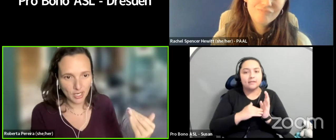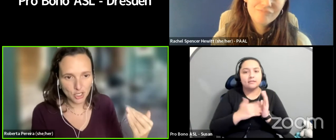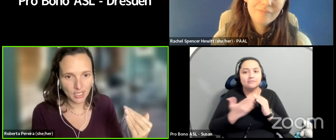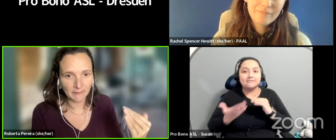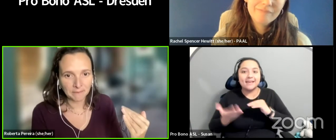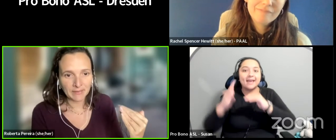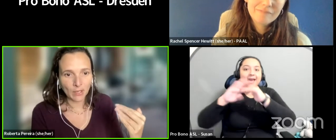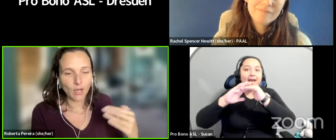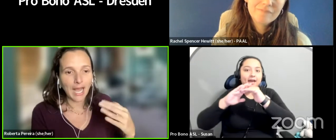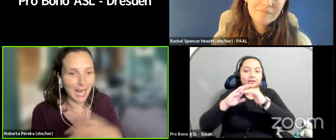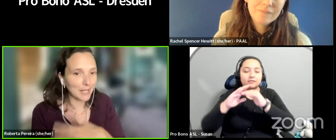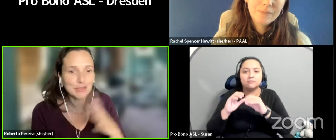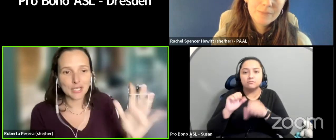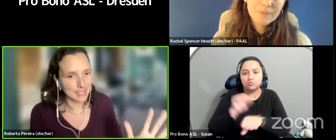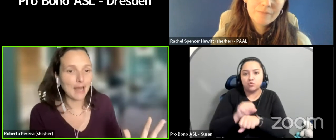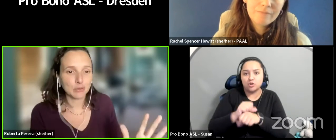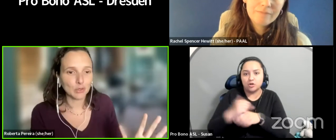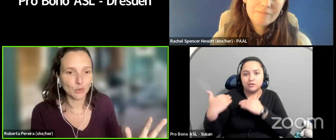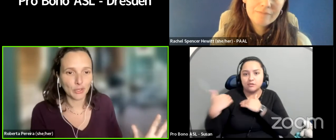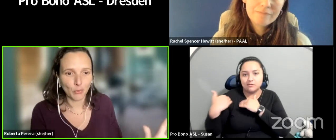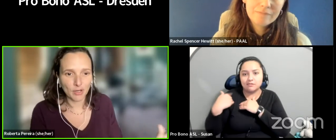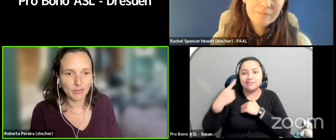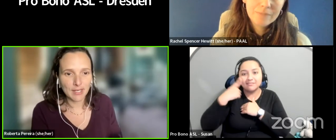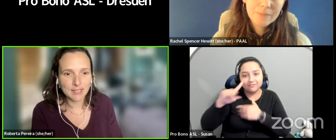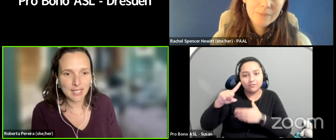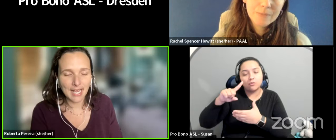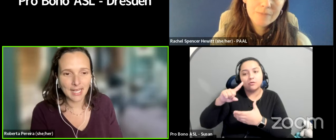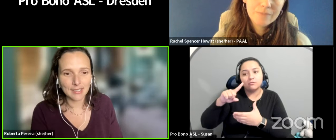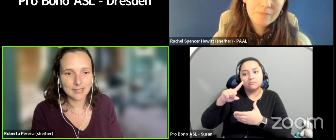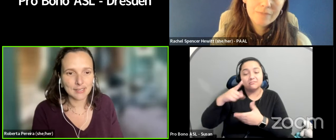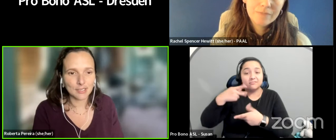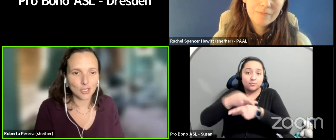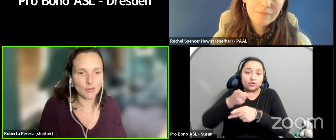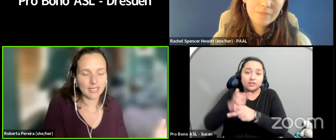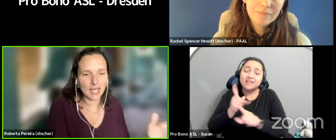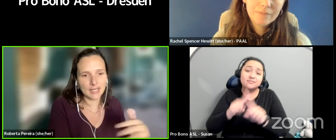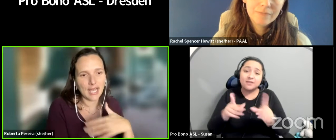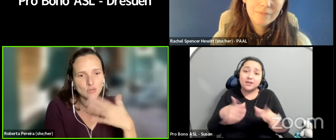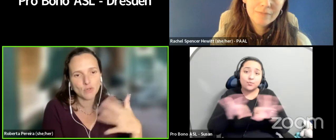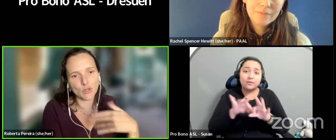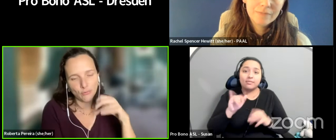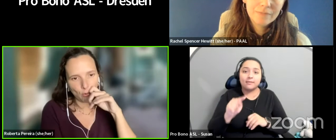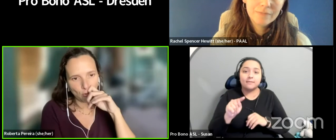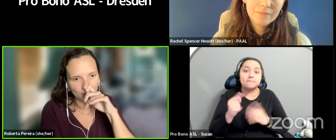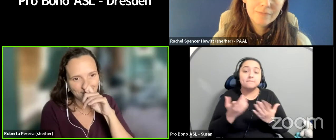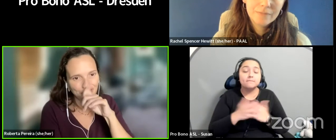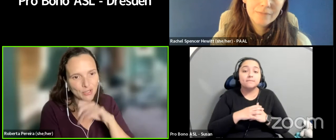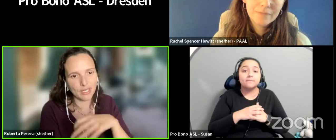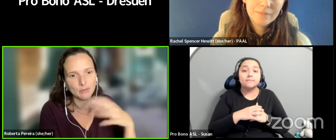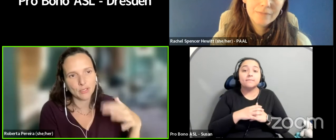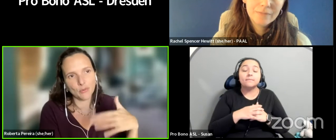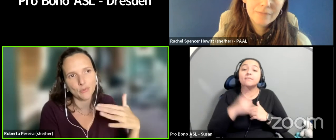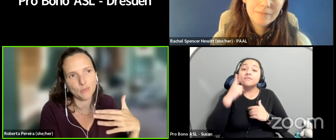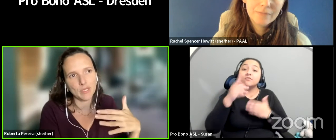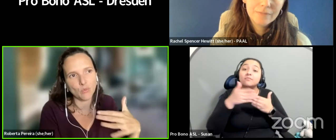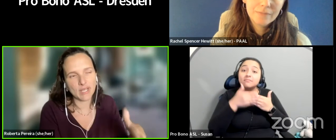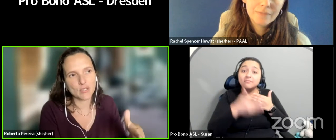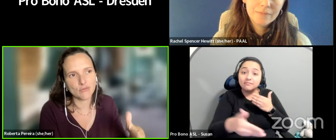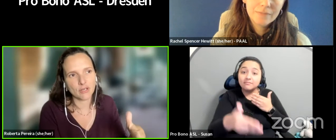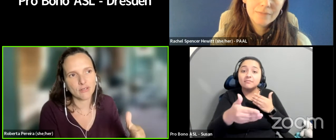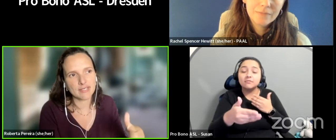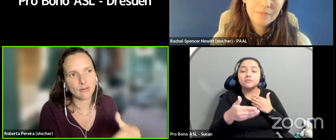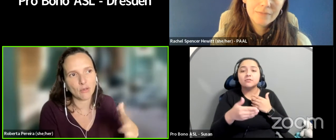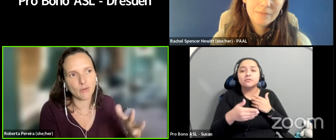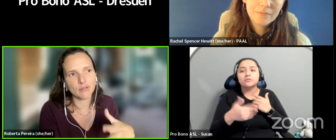for the production, I think it's absolutely worth it. And, you know, and, and as we go forward, I feel like there would be